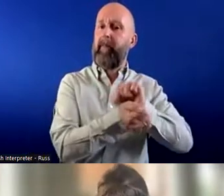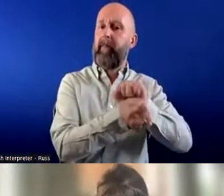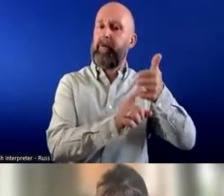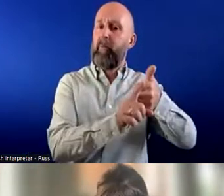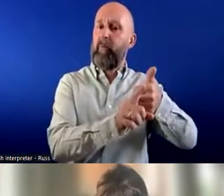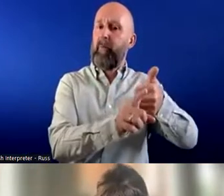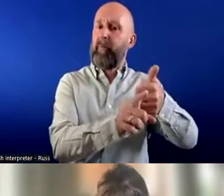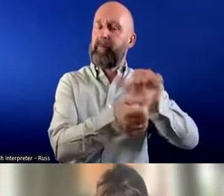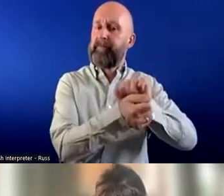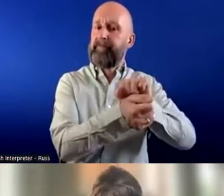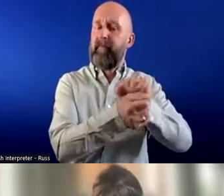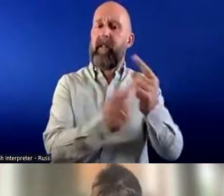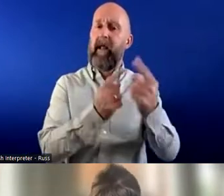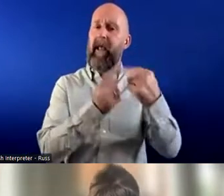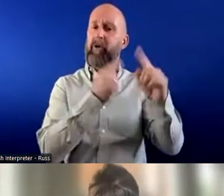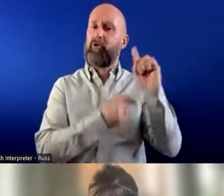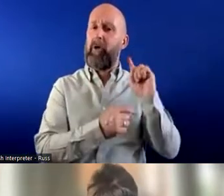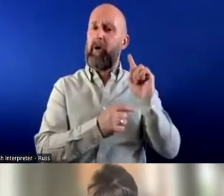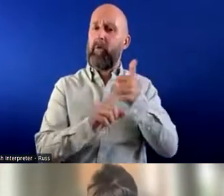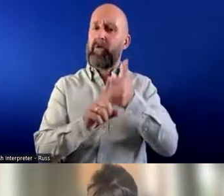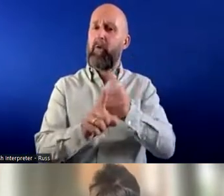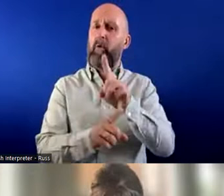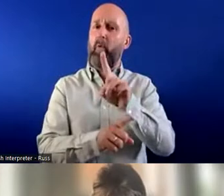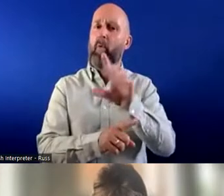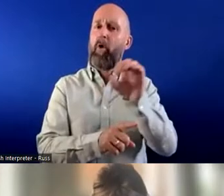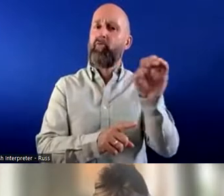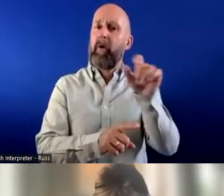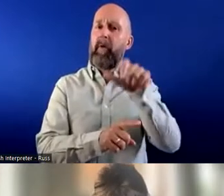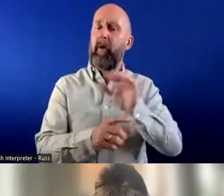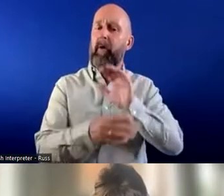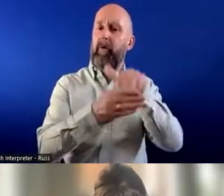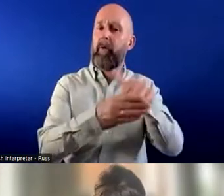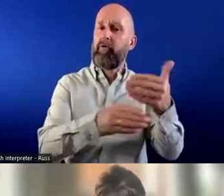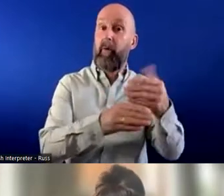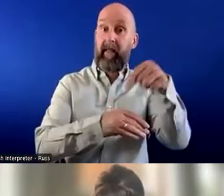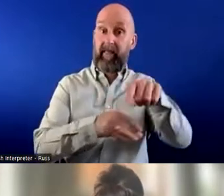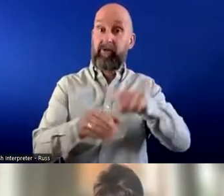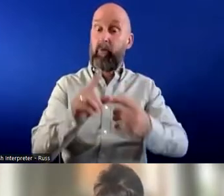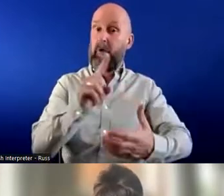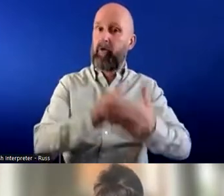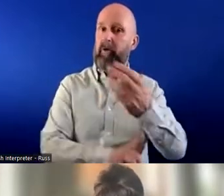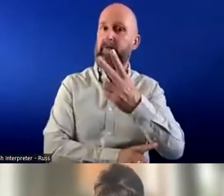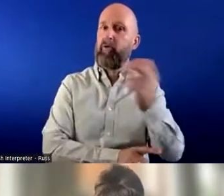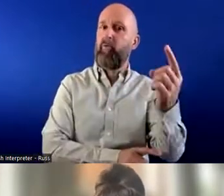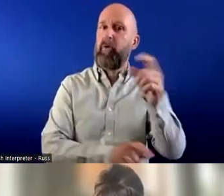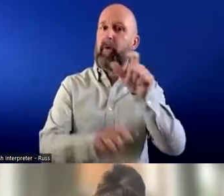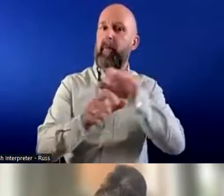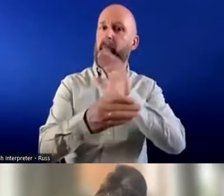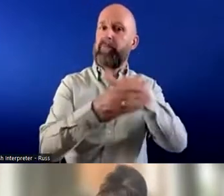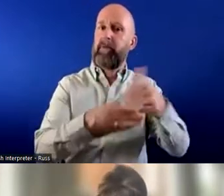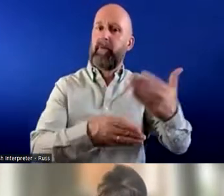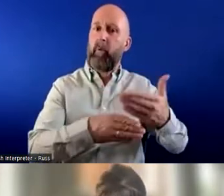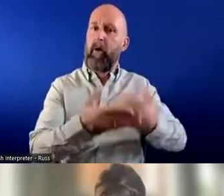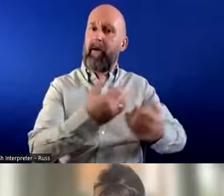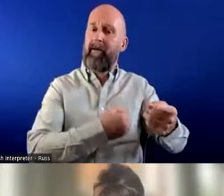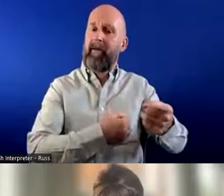that, you know, last year, we supported 100 people in to pay jobs, this year, it will be 200. And off those people who were who secured